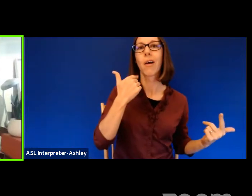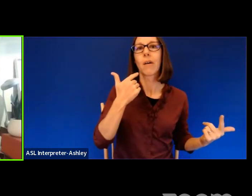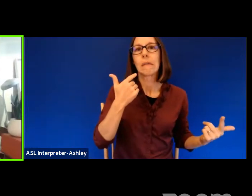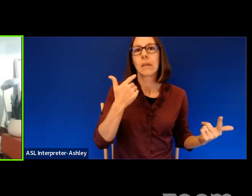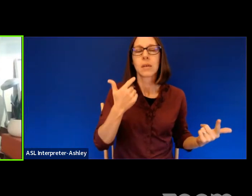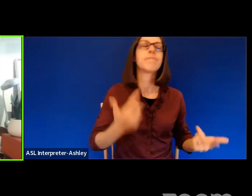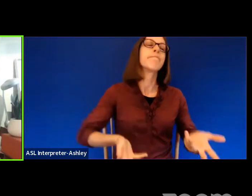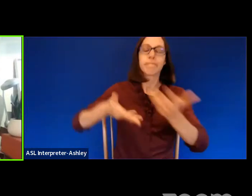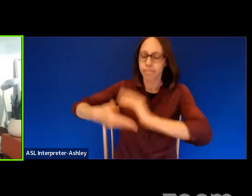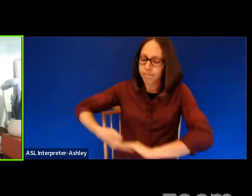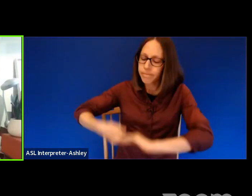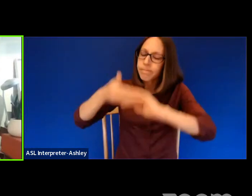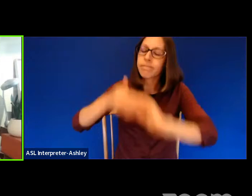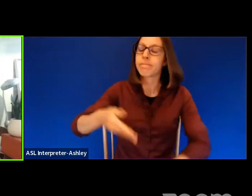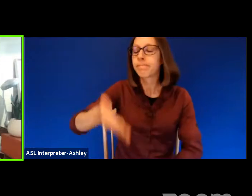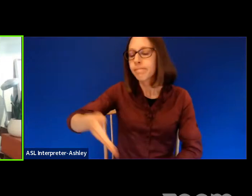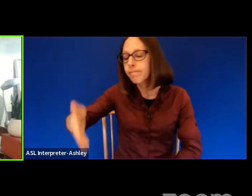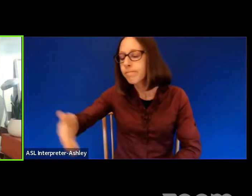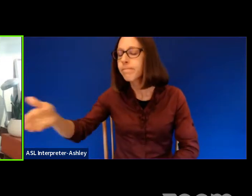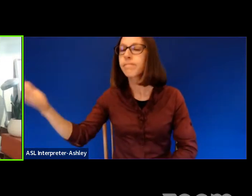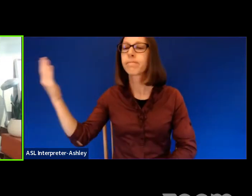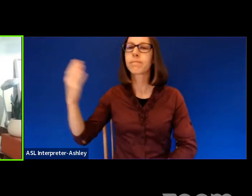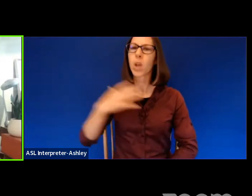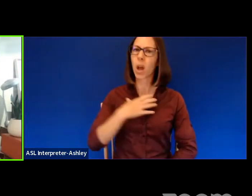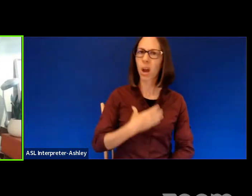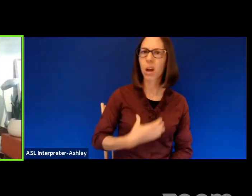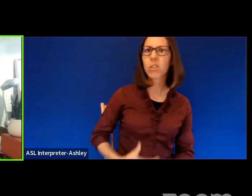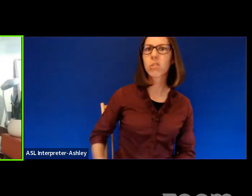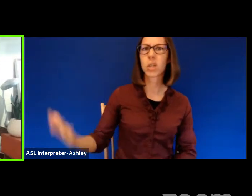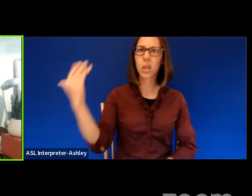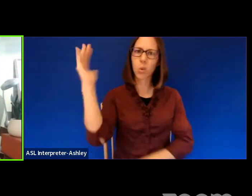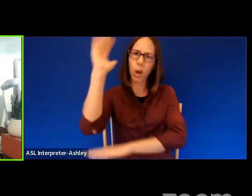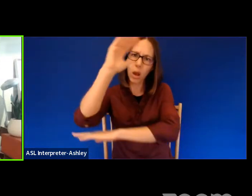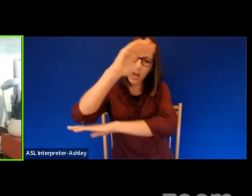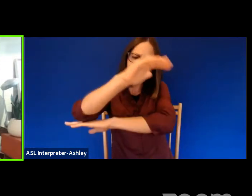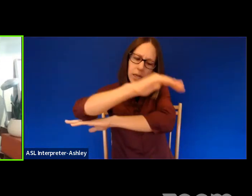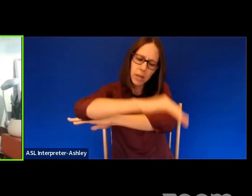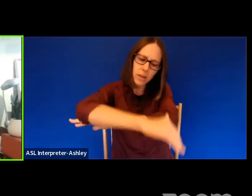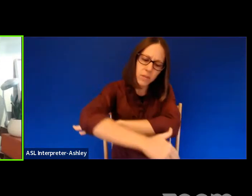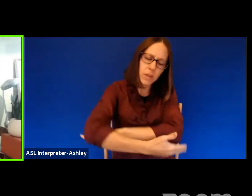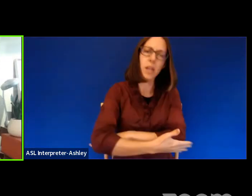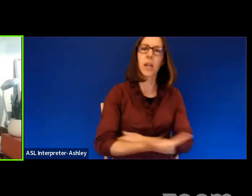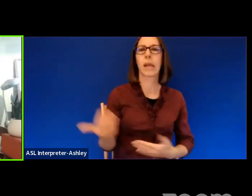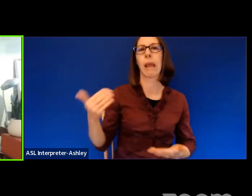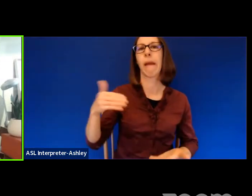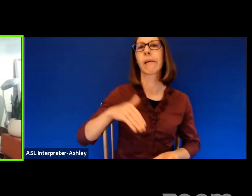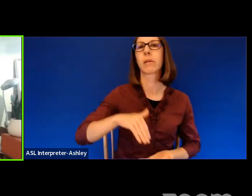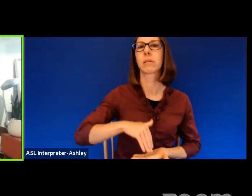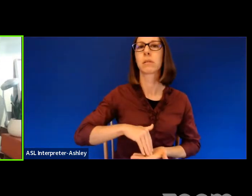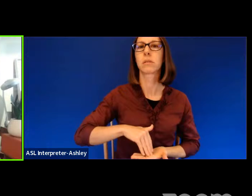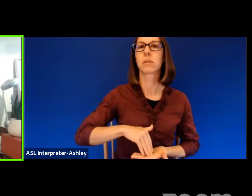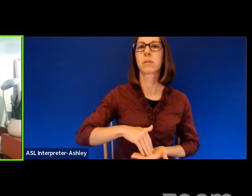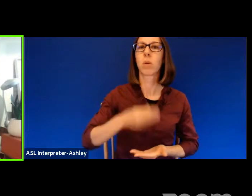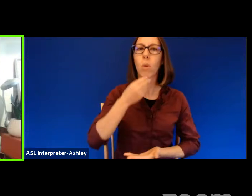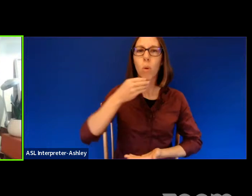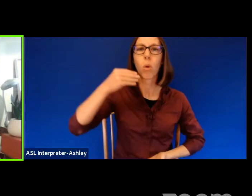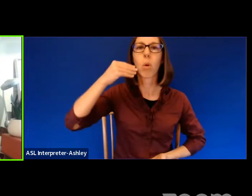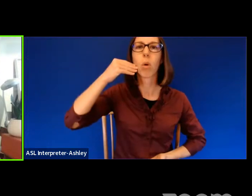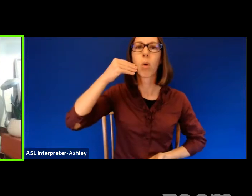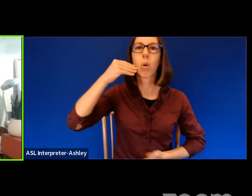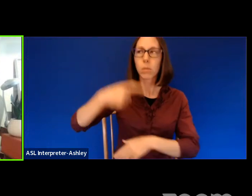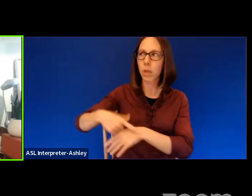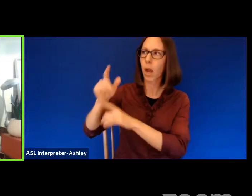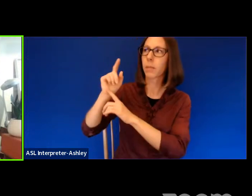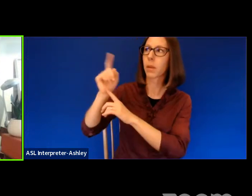hands and grew hungry out of habit. Evening coming on again. The home's clock broke